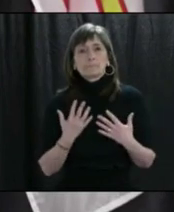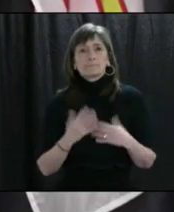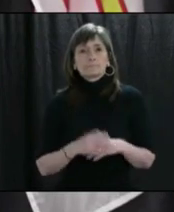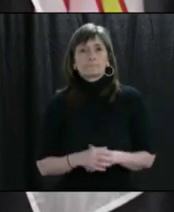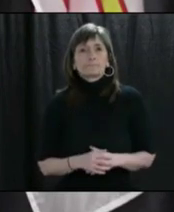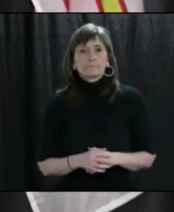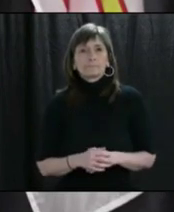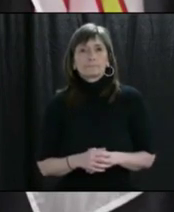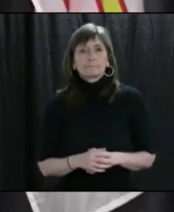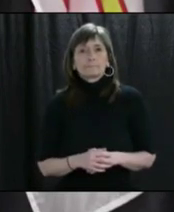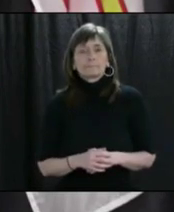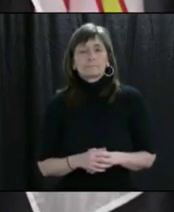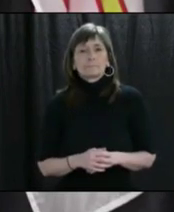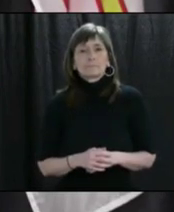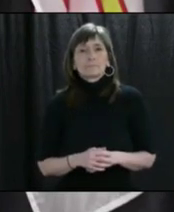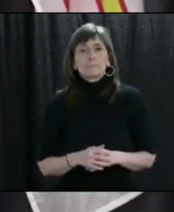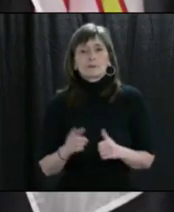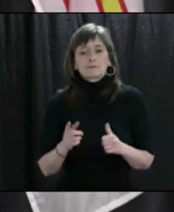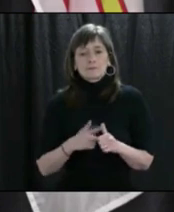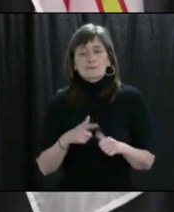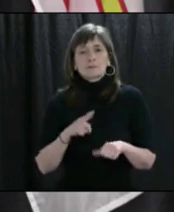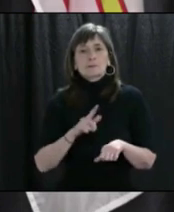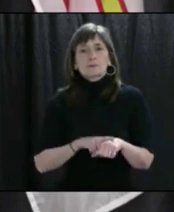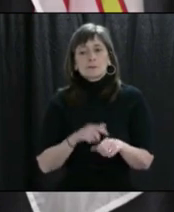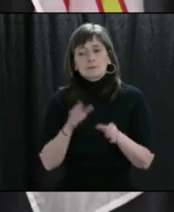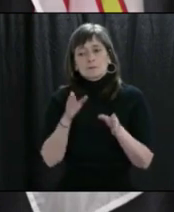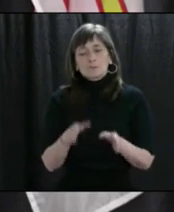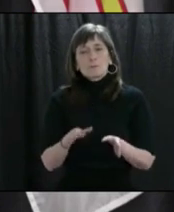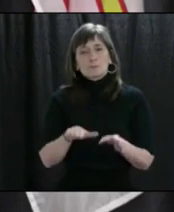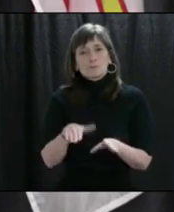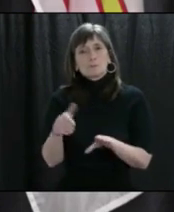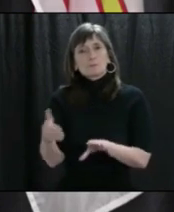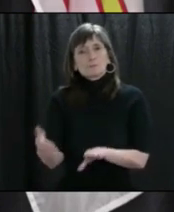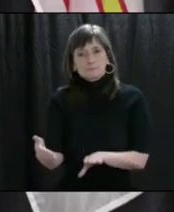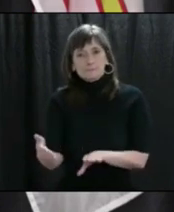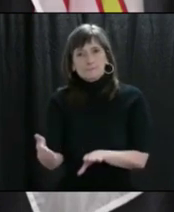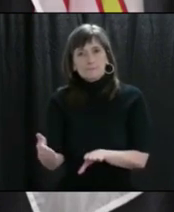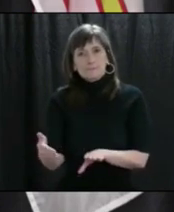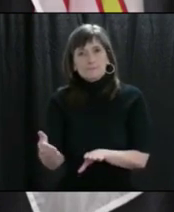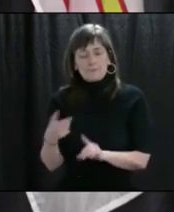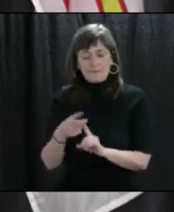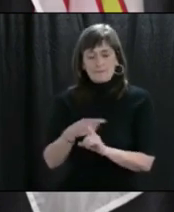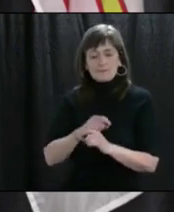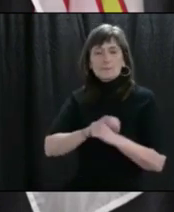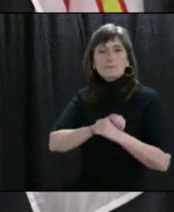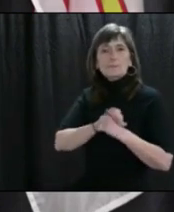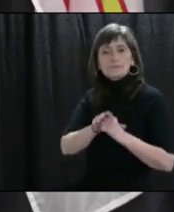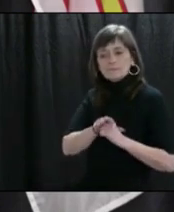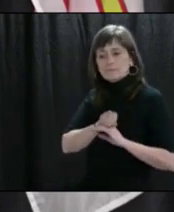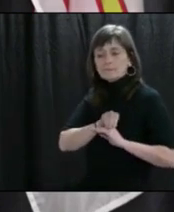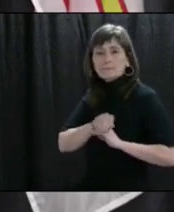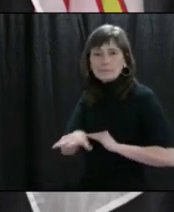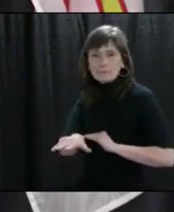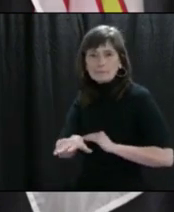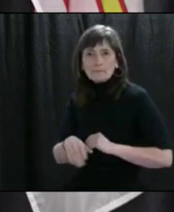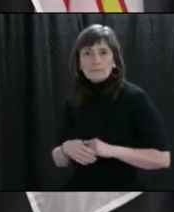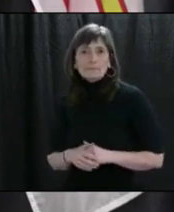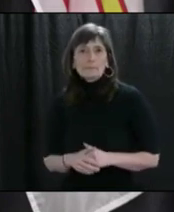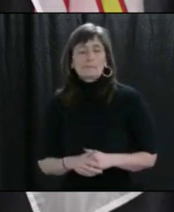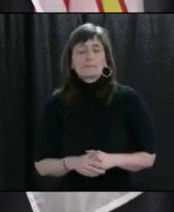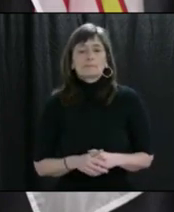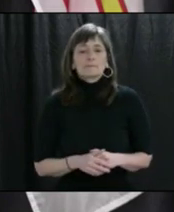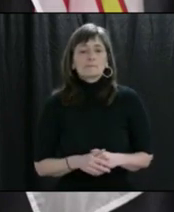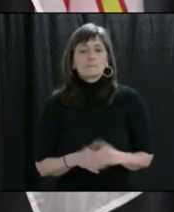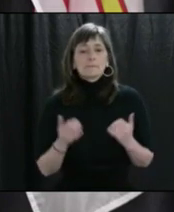As we see the first death of a resident of our province due to complications of COVID-19 virus, we